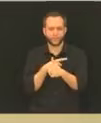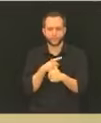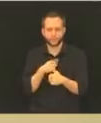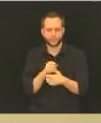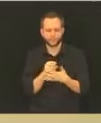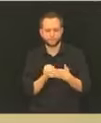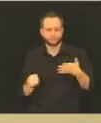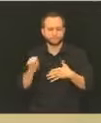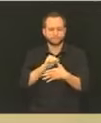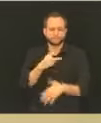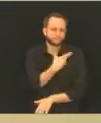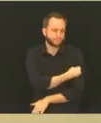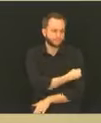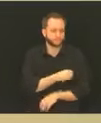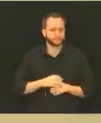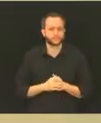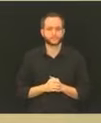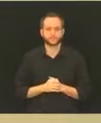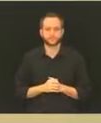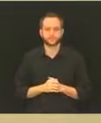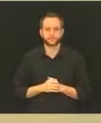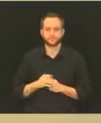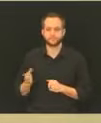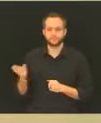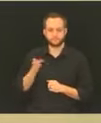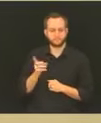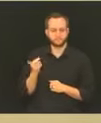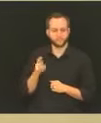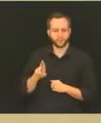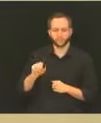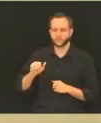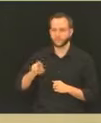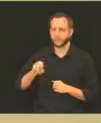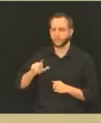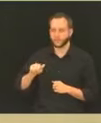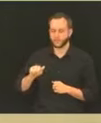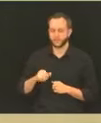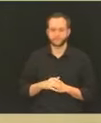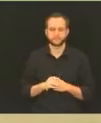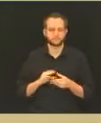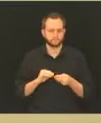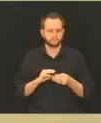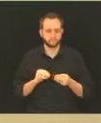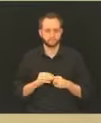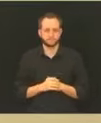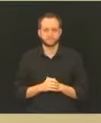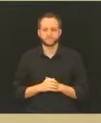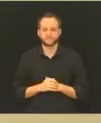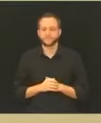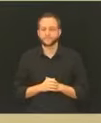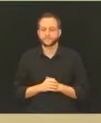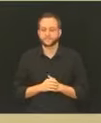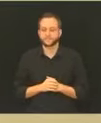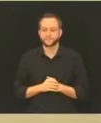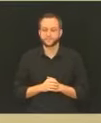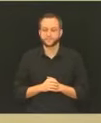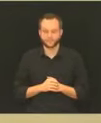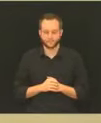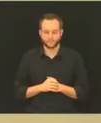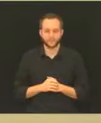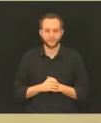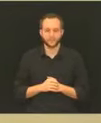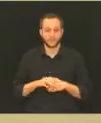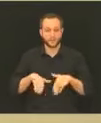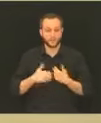I'll start. Elizabeth, please jump in. So the fundamental premise for prioritization